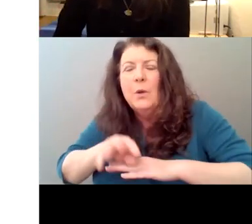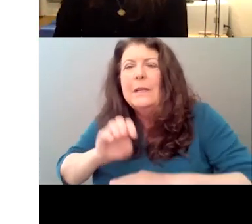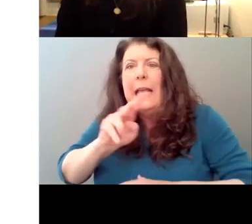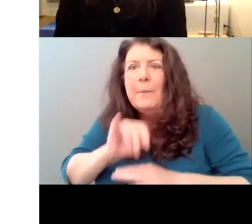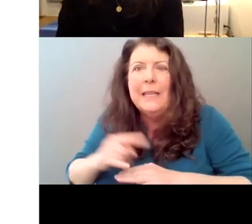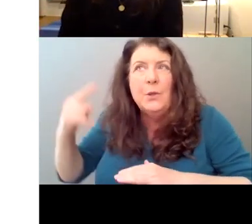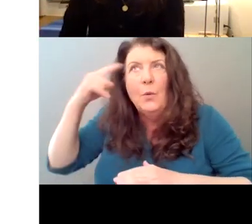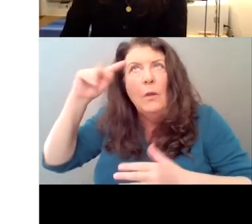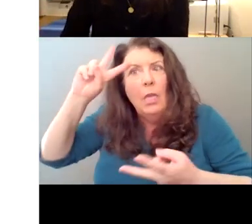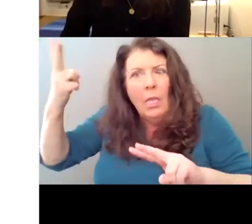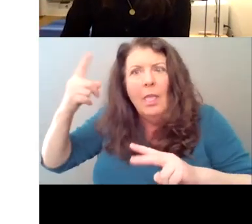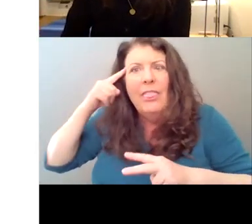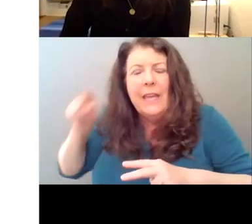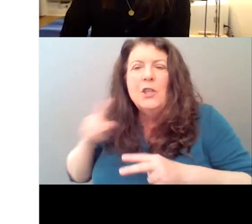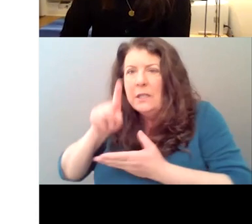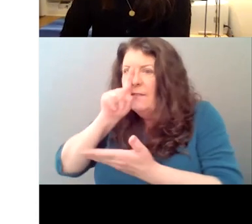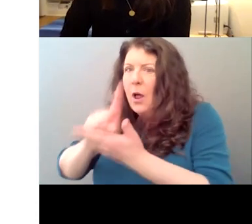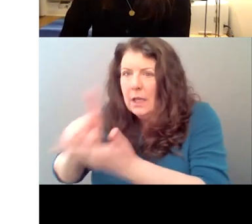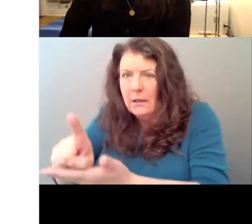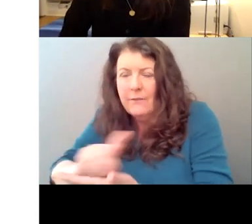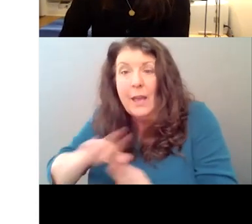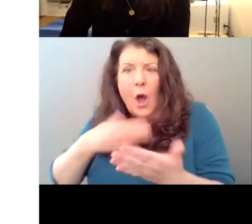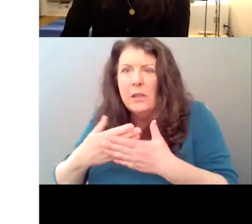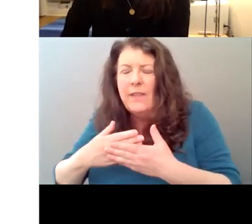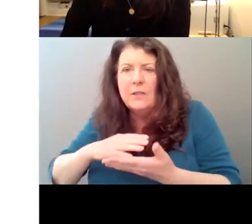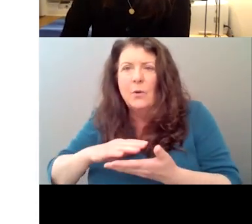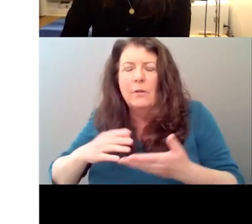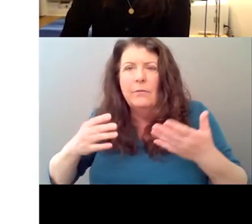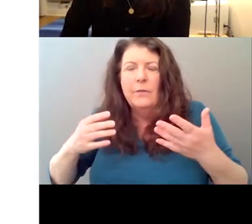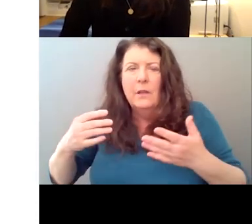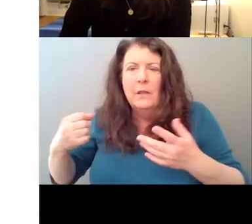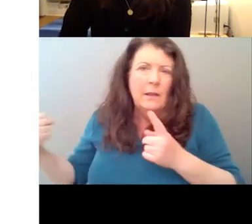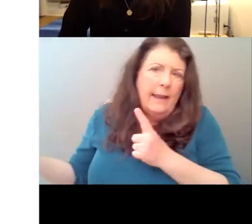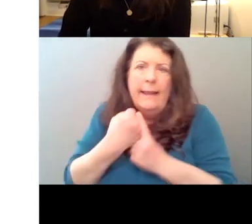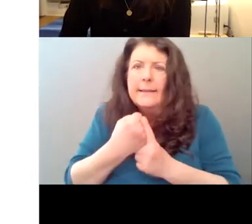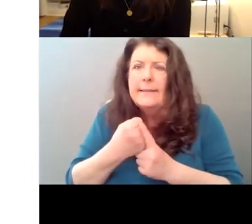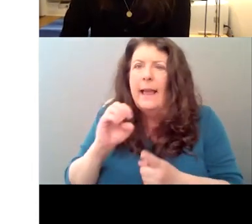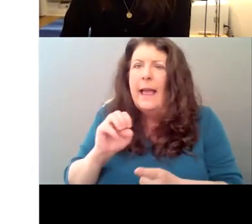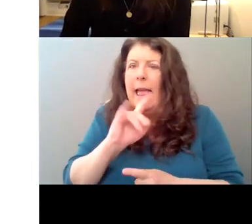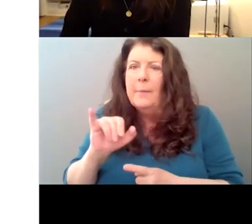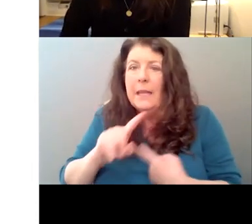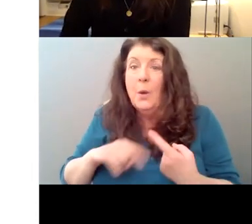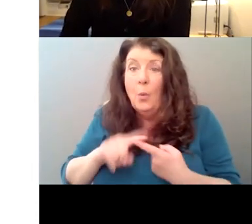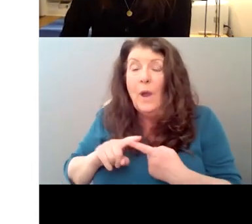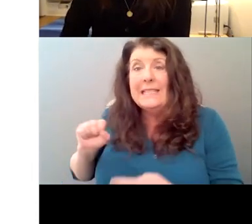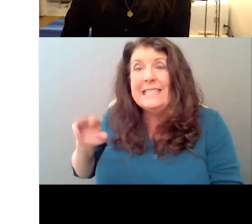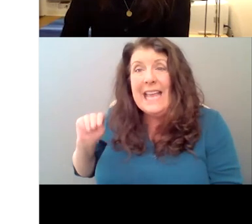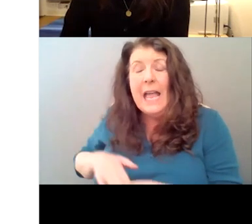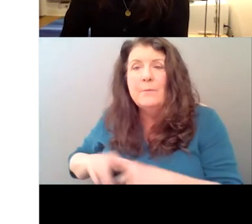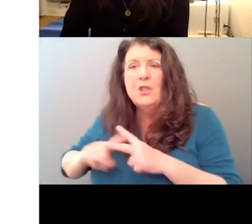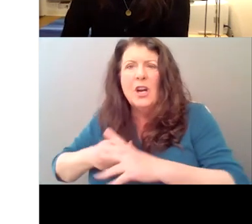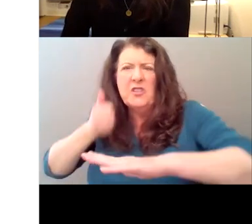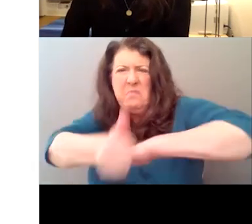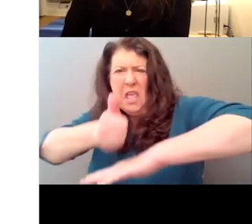unfortunately all of this kind of lands on Emily when he starts, you know, just blaming her for being all over